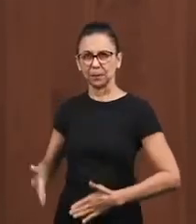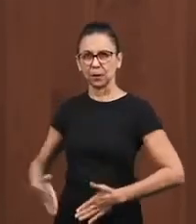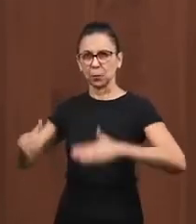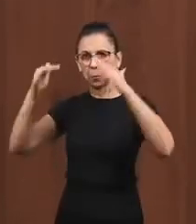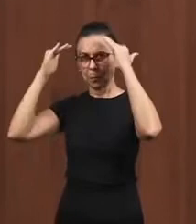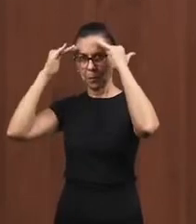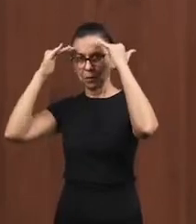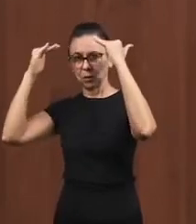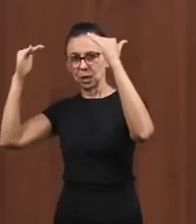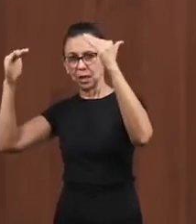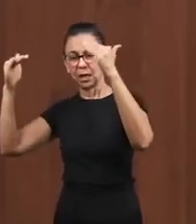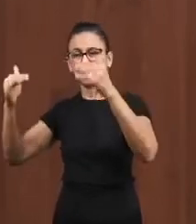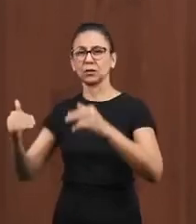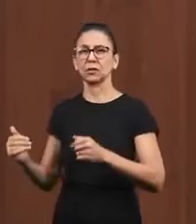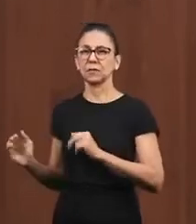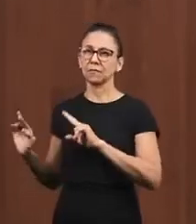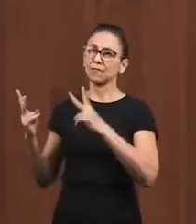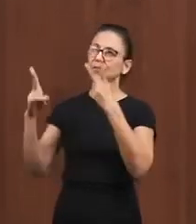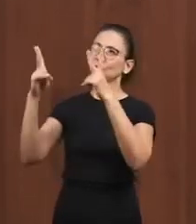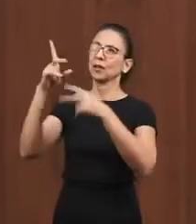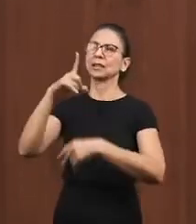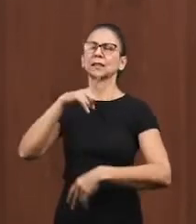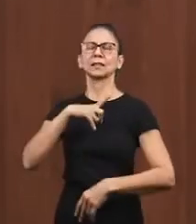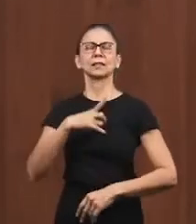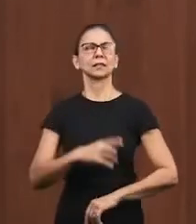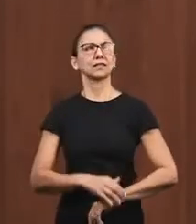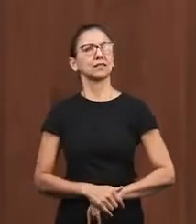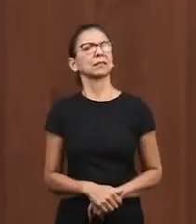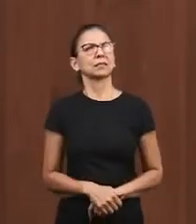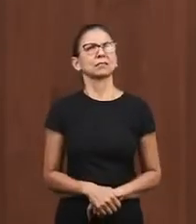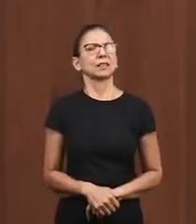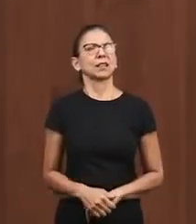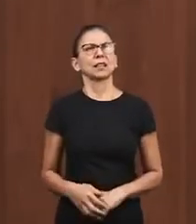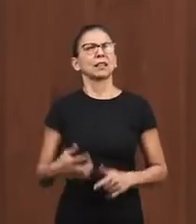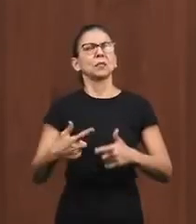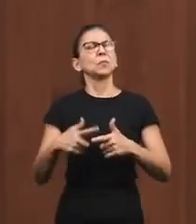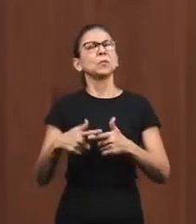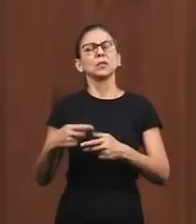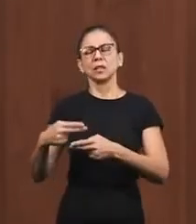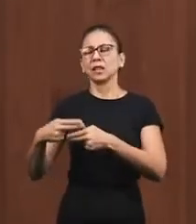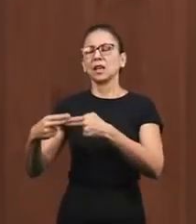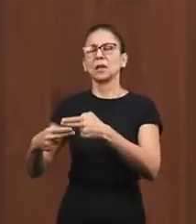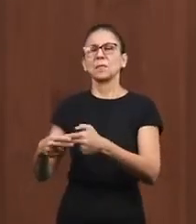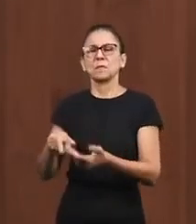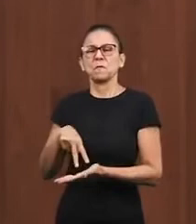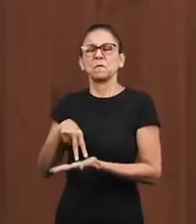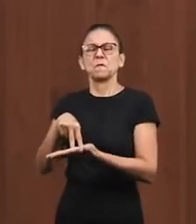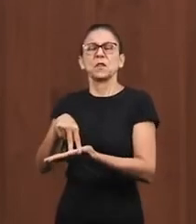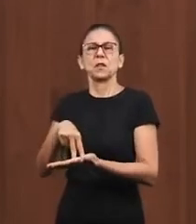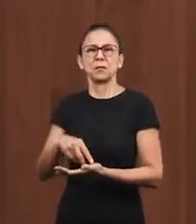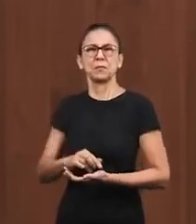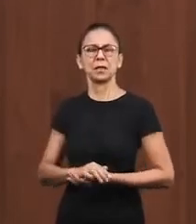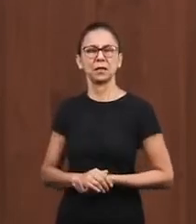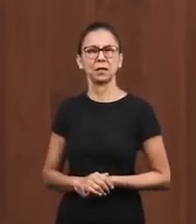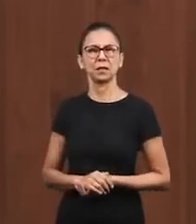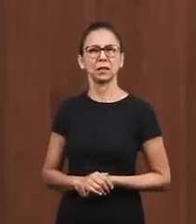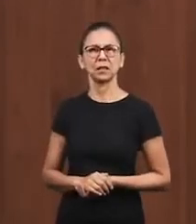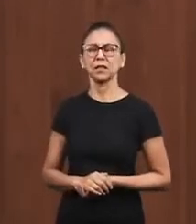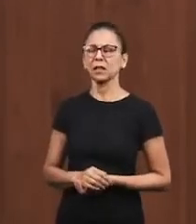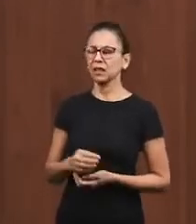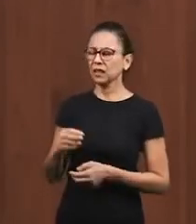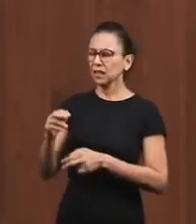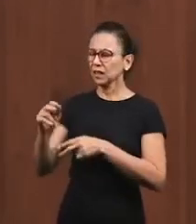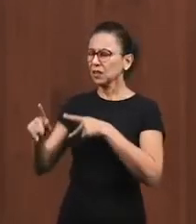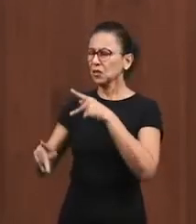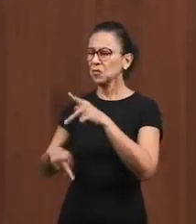who persevere until the end is victorious and we can say why did Nehemiah persevere